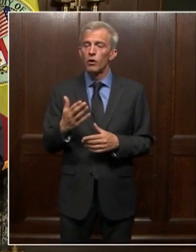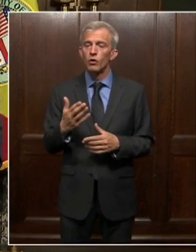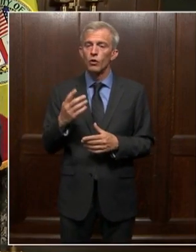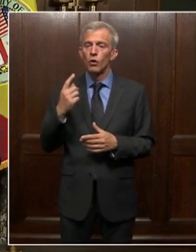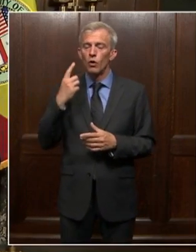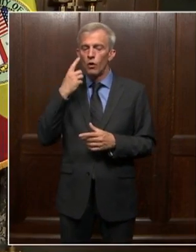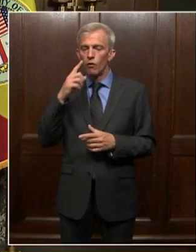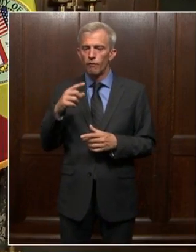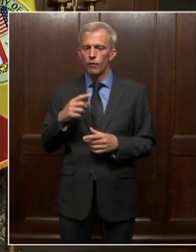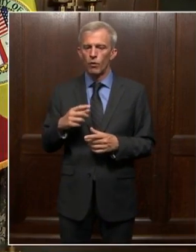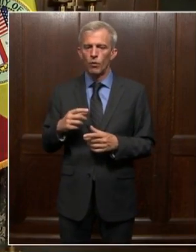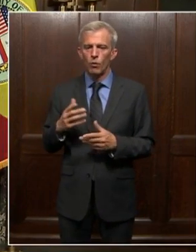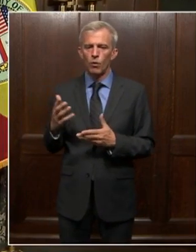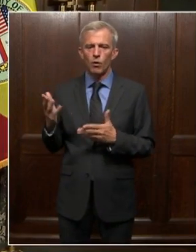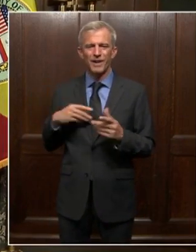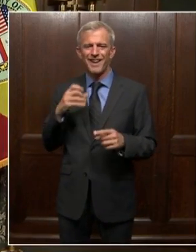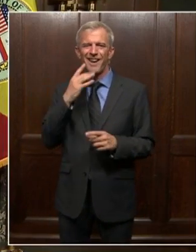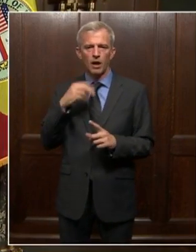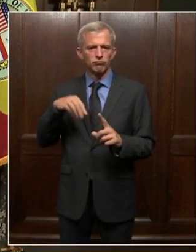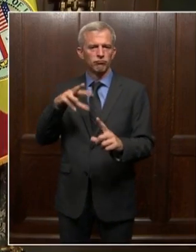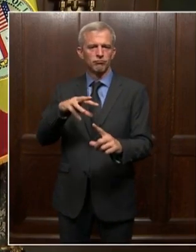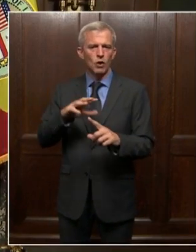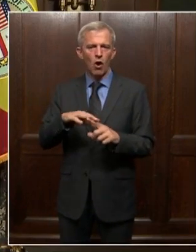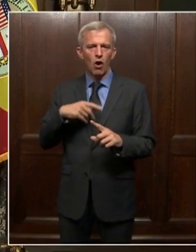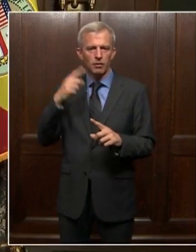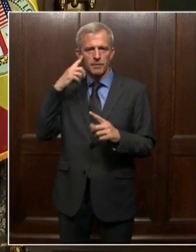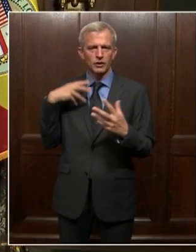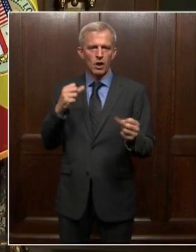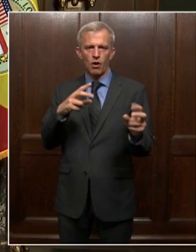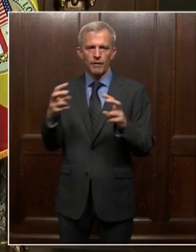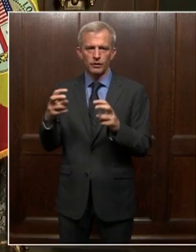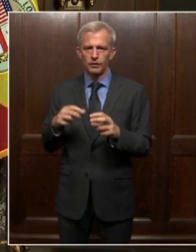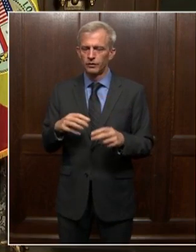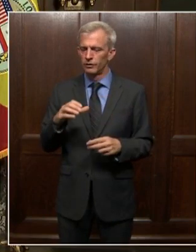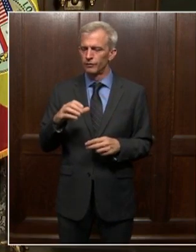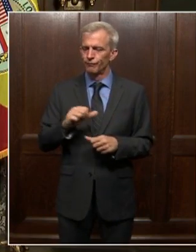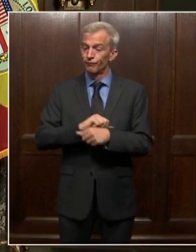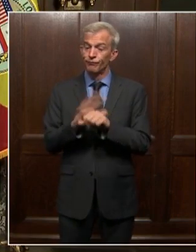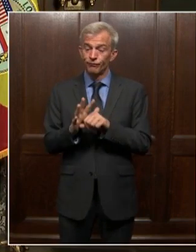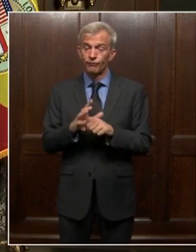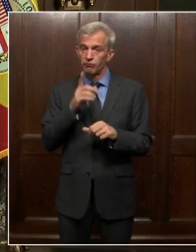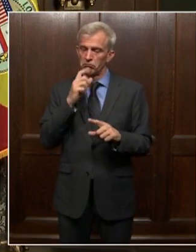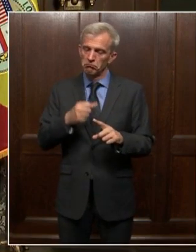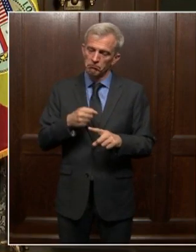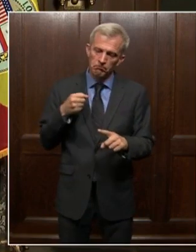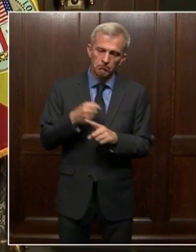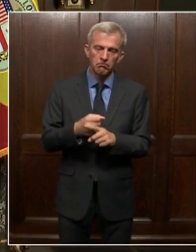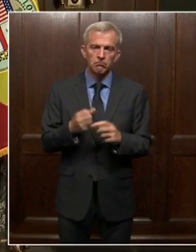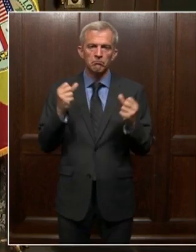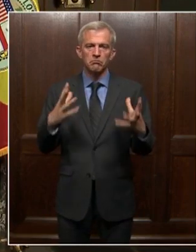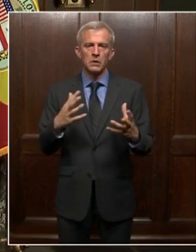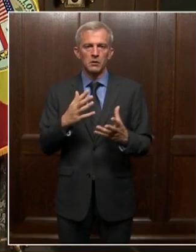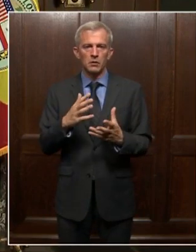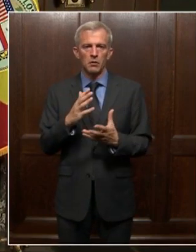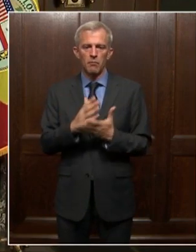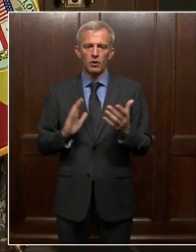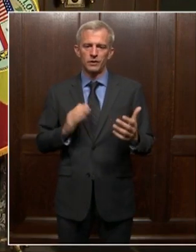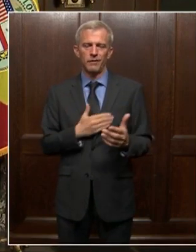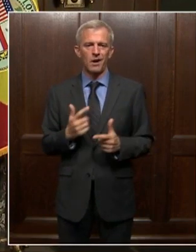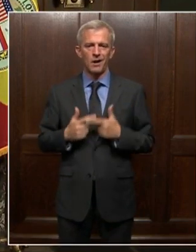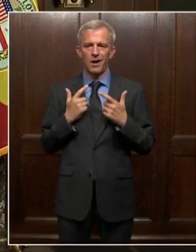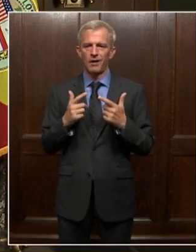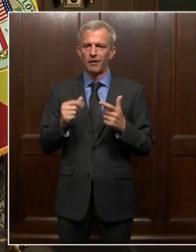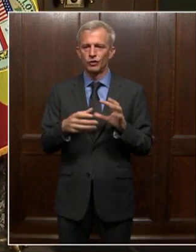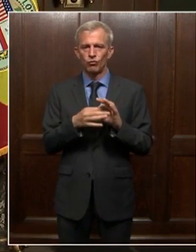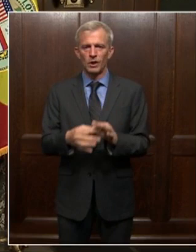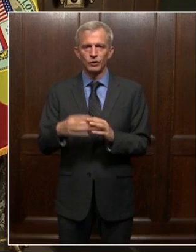to mental health. COVID-19 has taken a real impact on multiple aspects of our lives as it relates